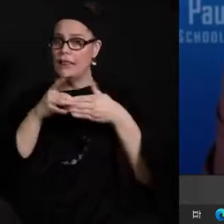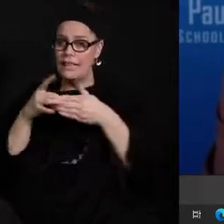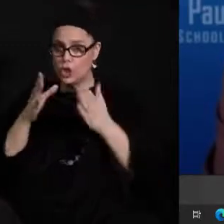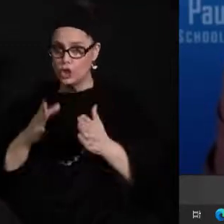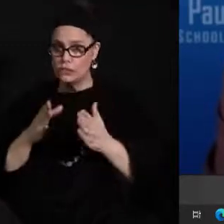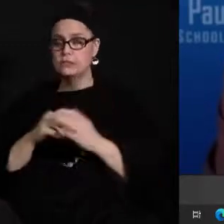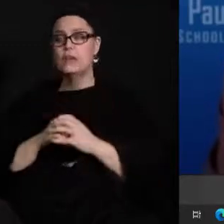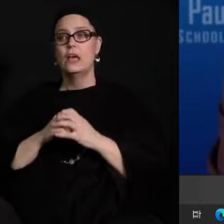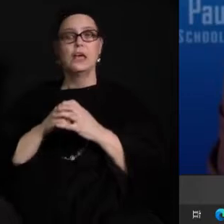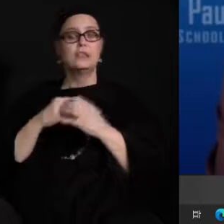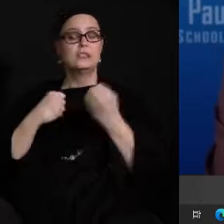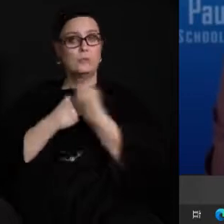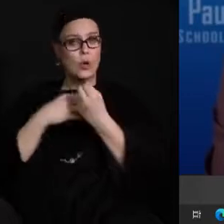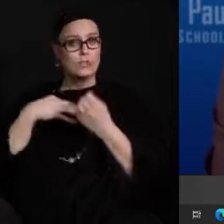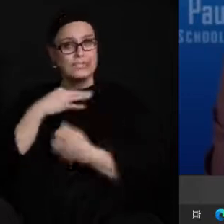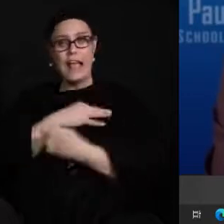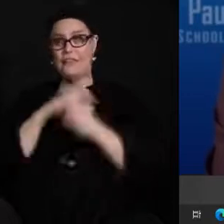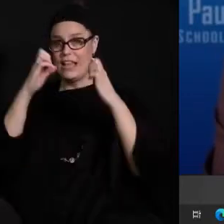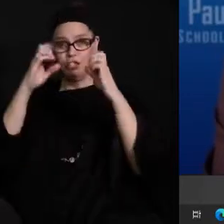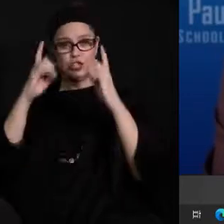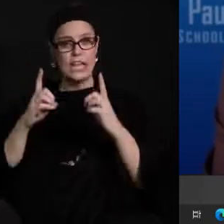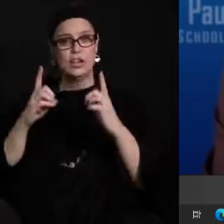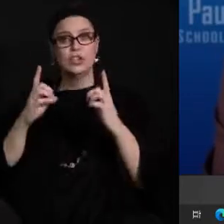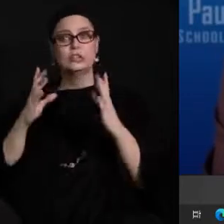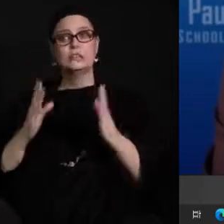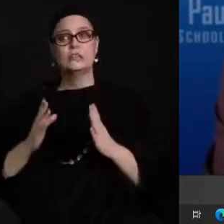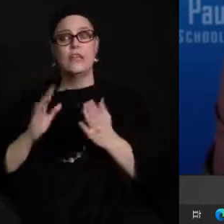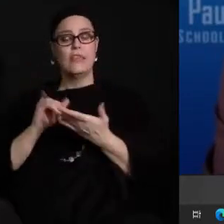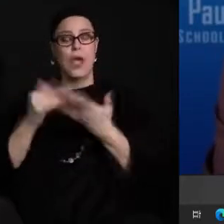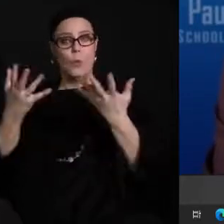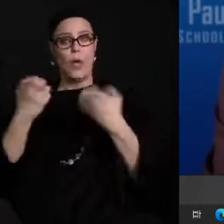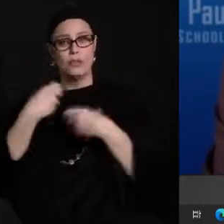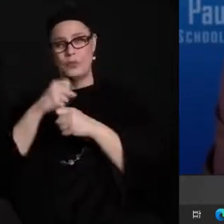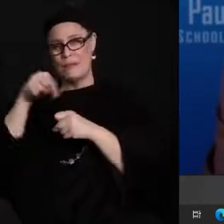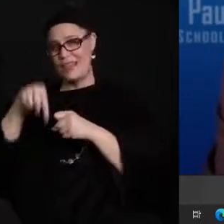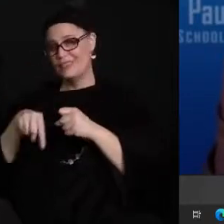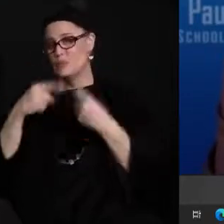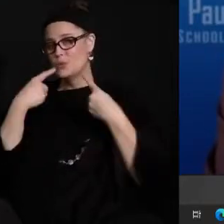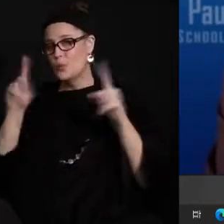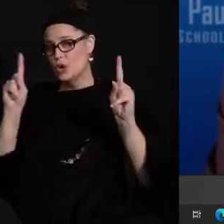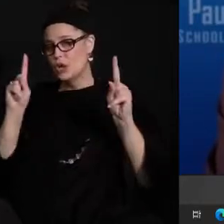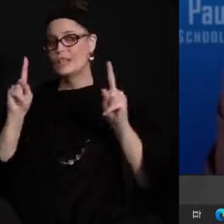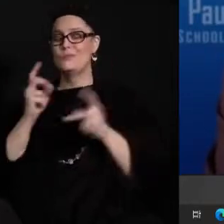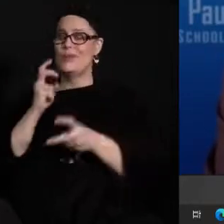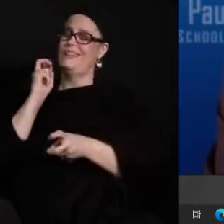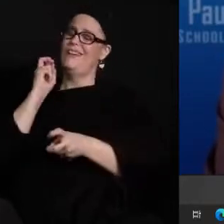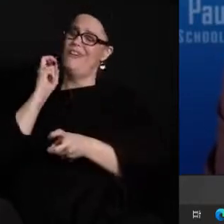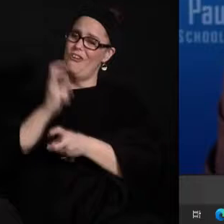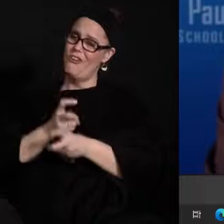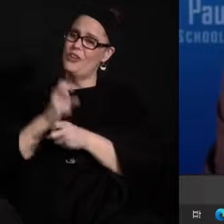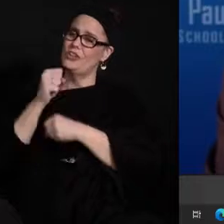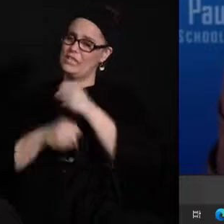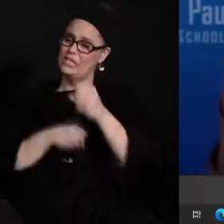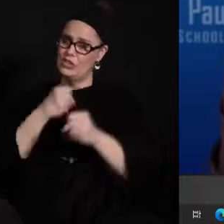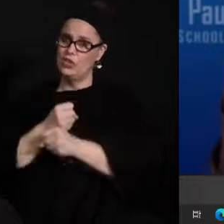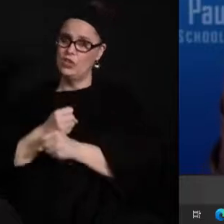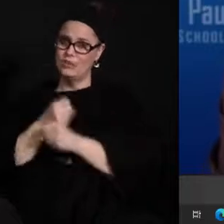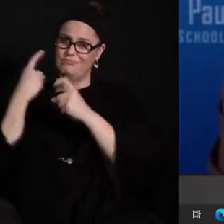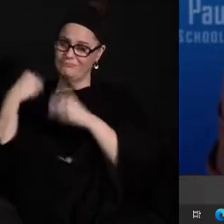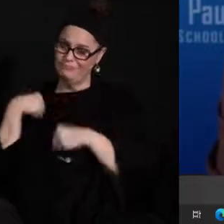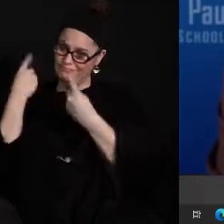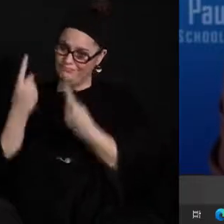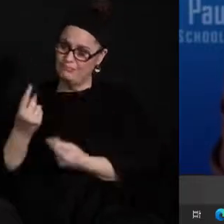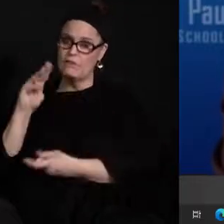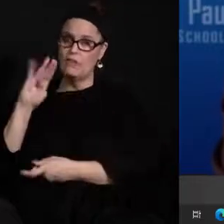educators and support staff who really want to make this work for us it has been a hard year it has been an absolutely hard year we haven't been in school